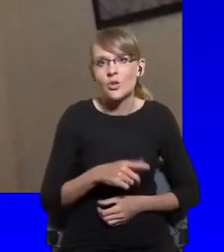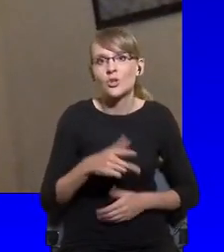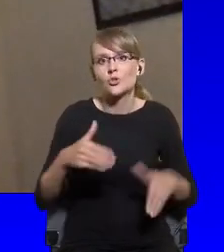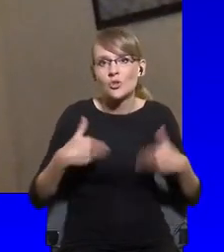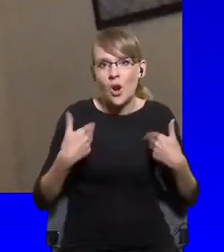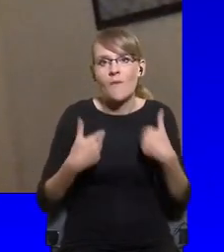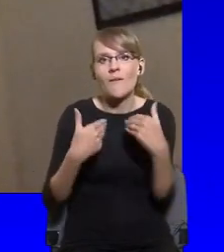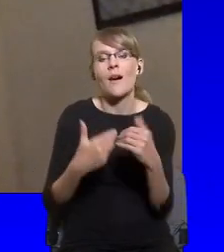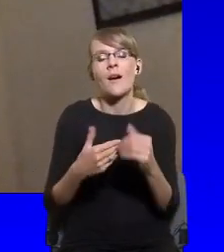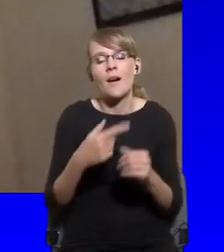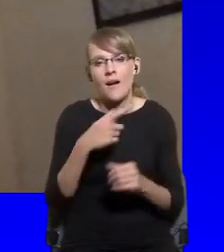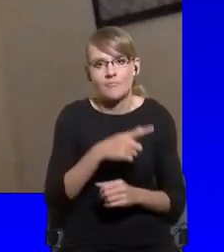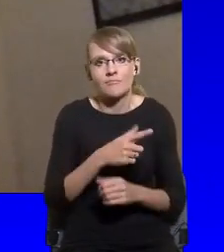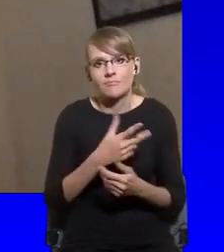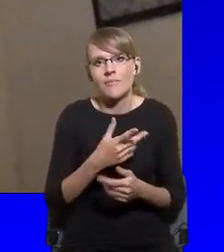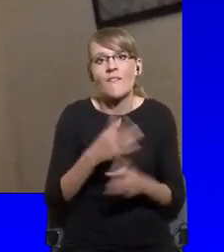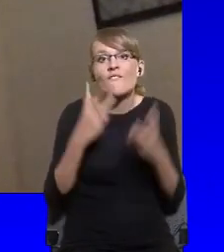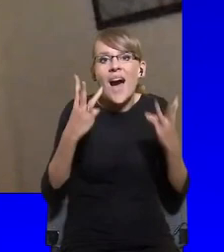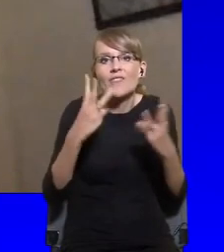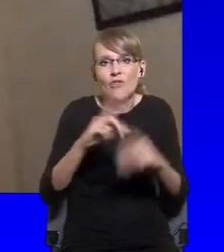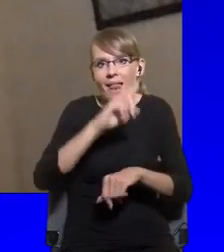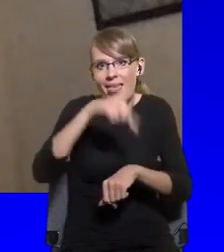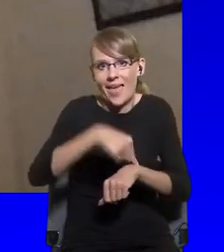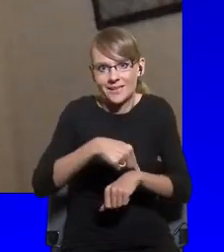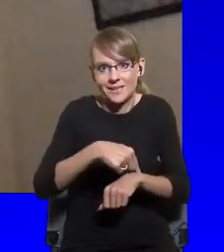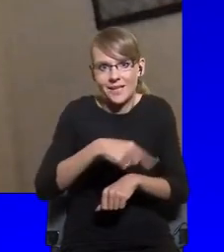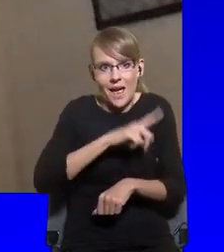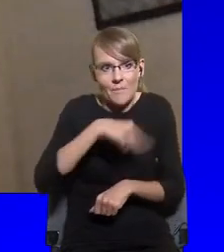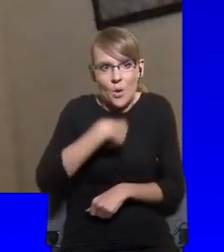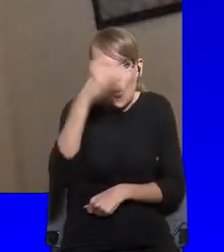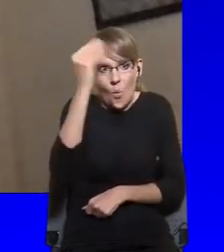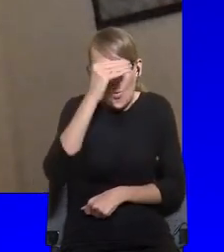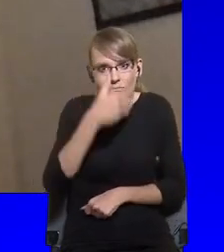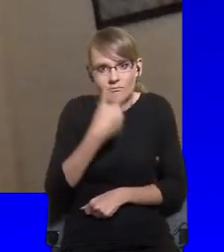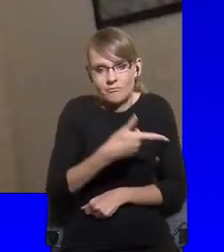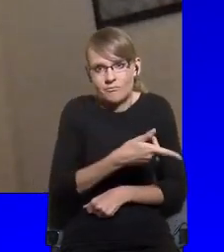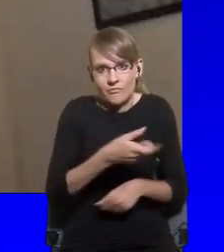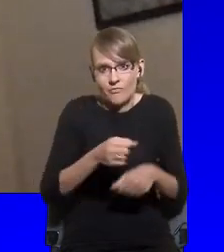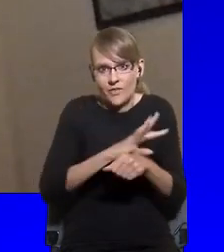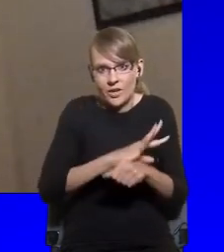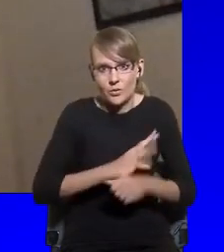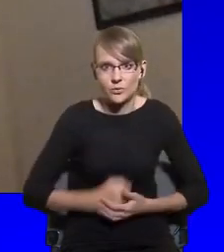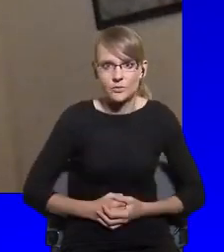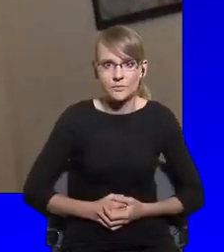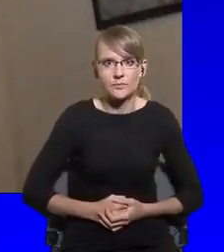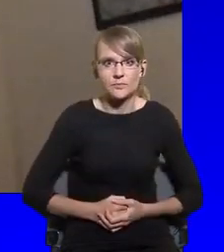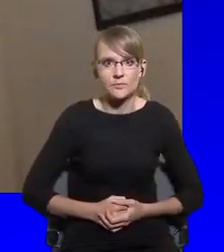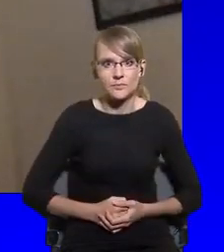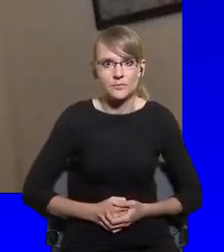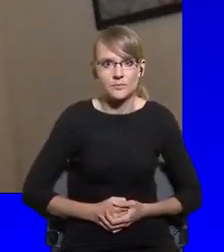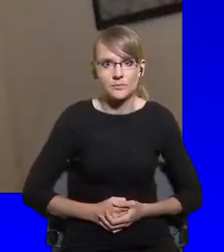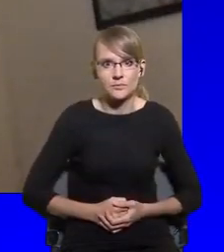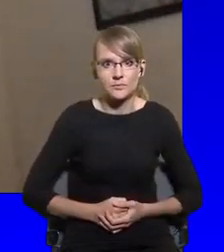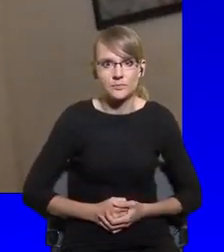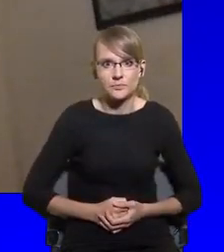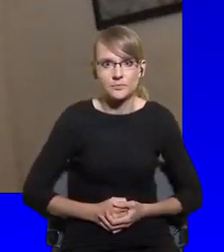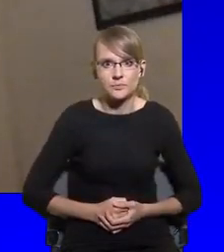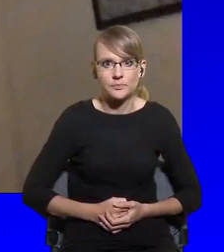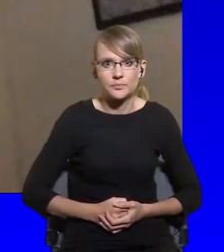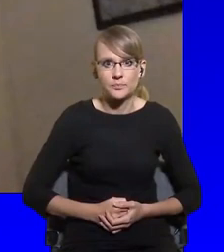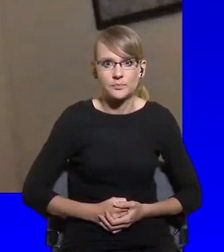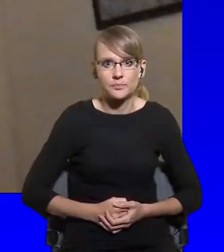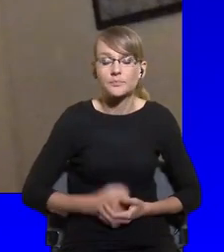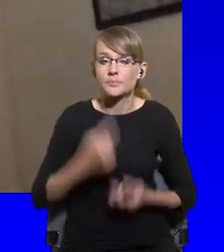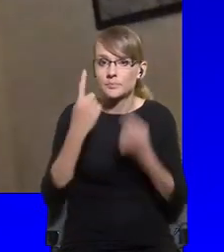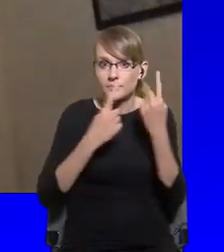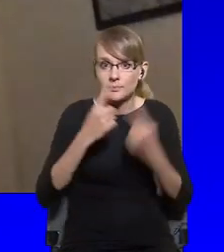at this sort of early stage in the COVID crisis thinking that it is plausible that COVID will